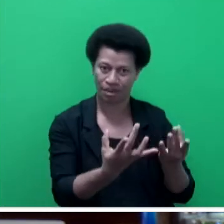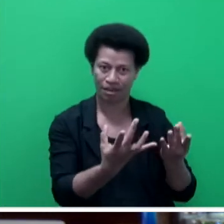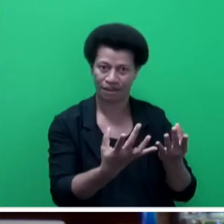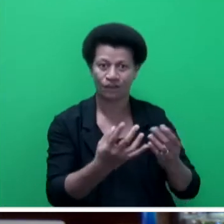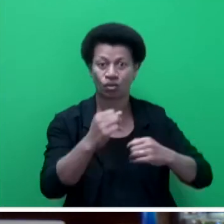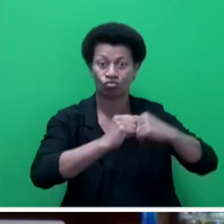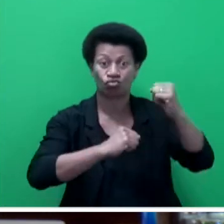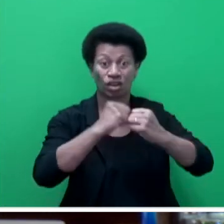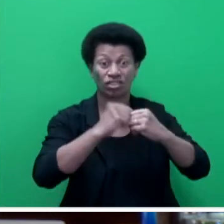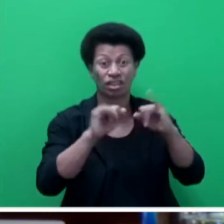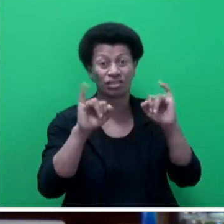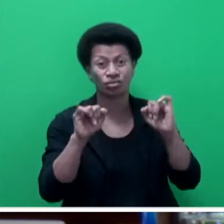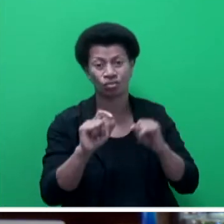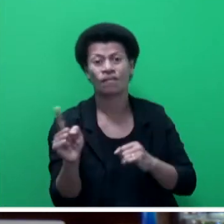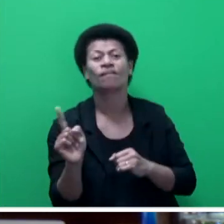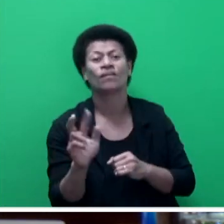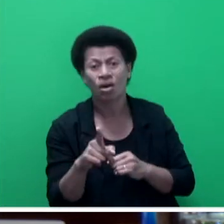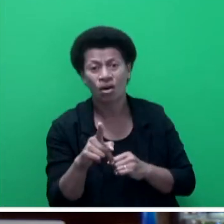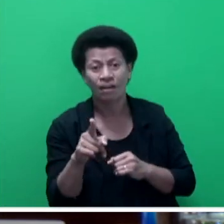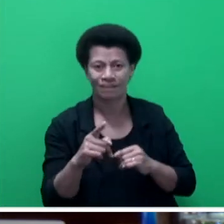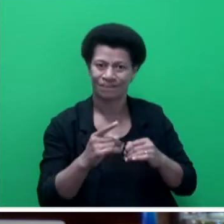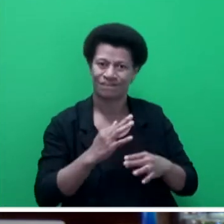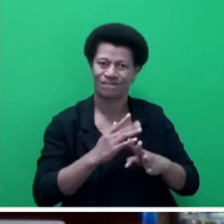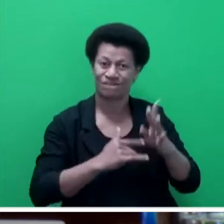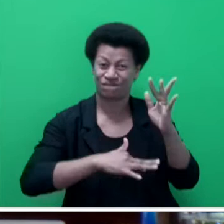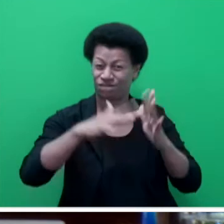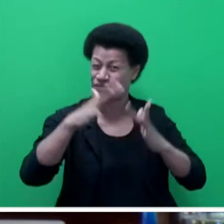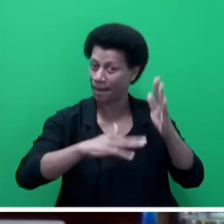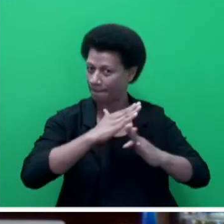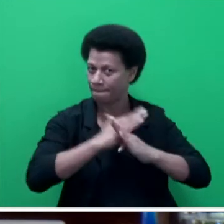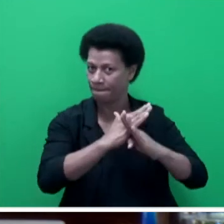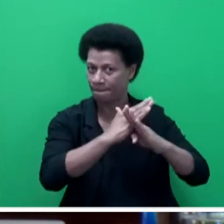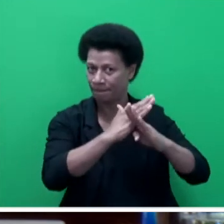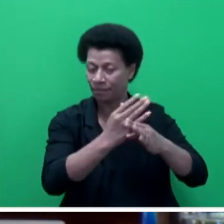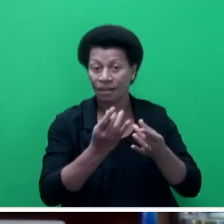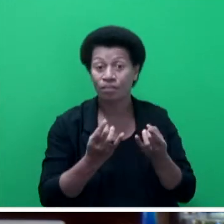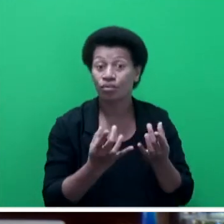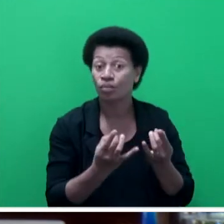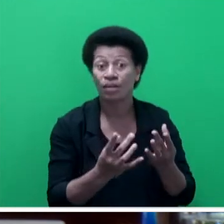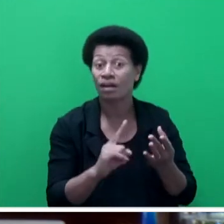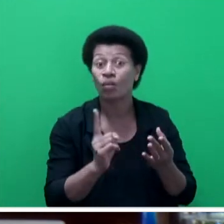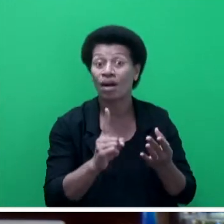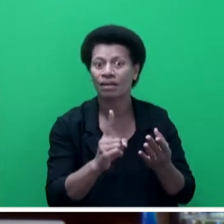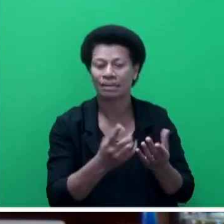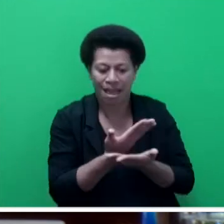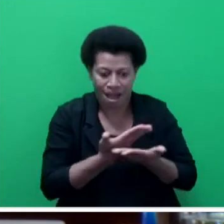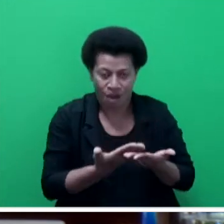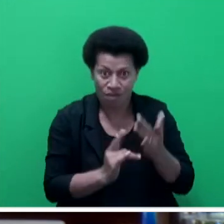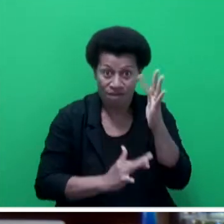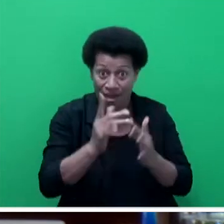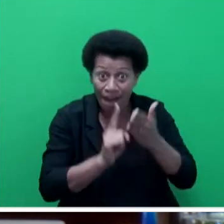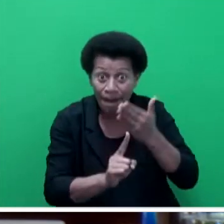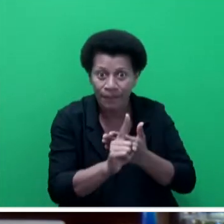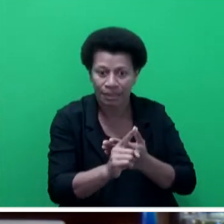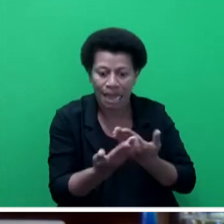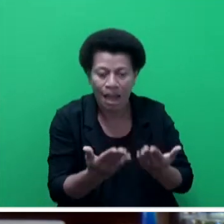that can be corrected to avoid fires, whilst also being prepared to deal with fires. These youths will